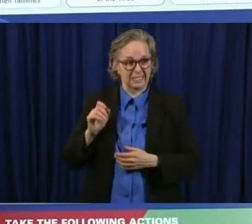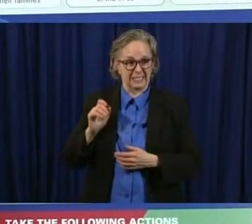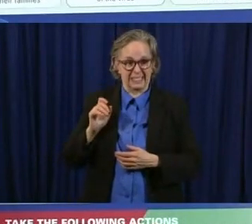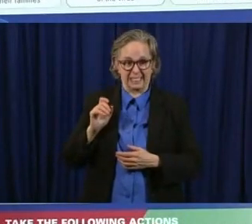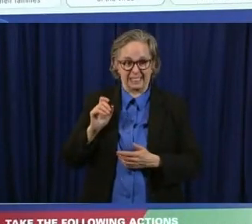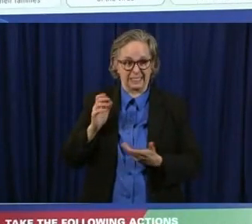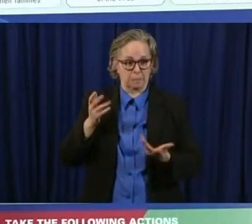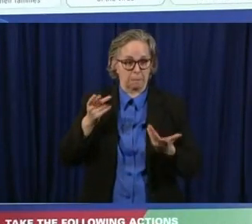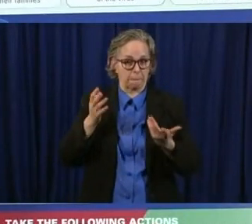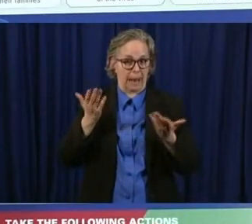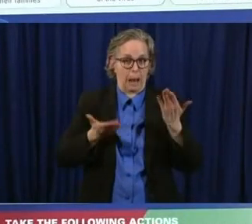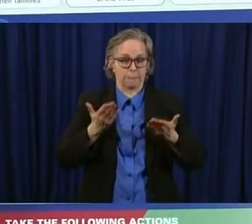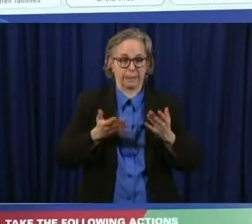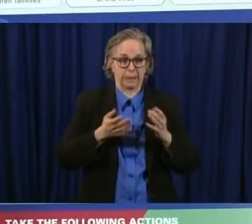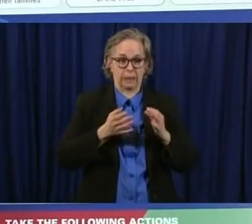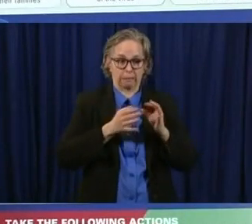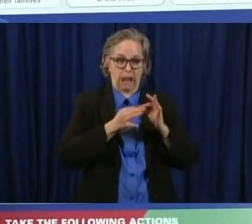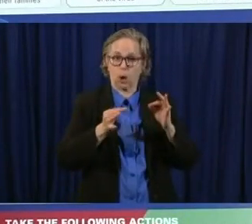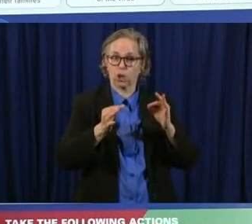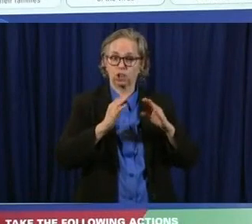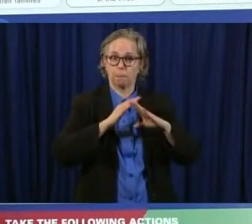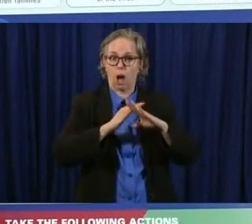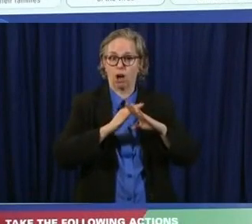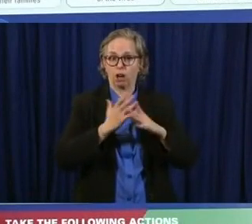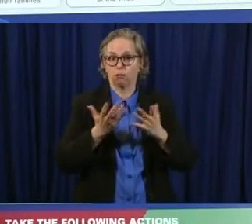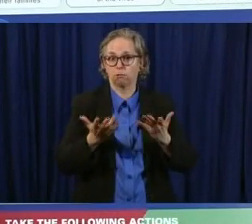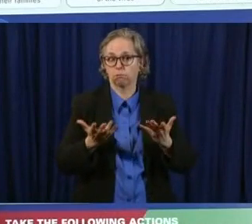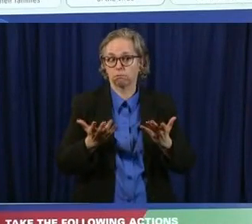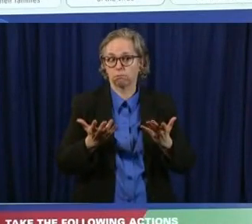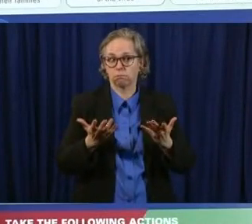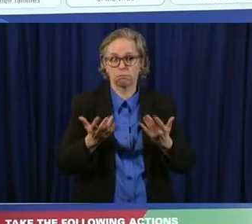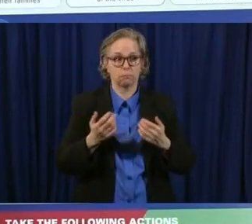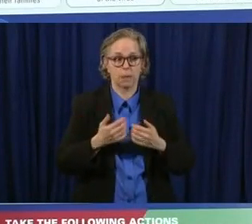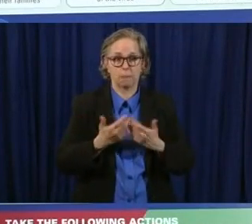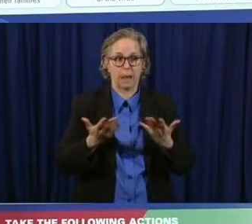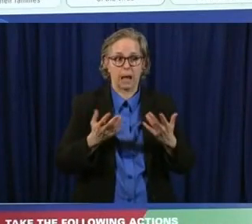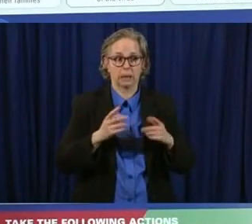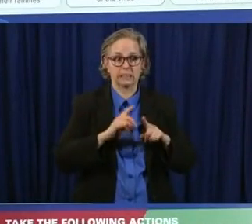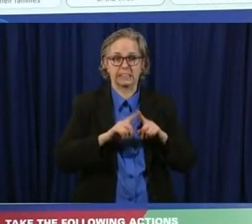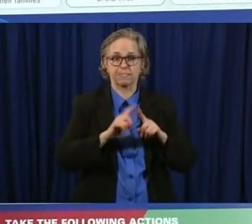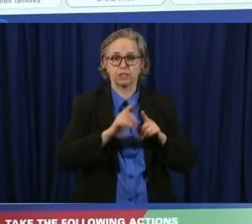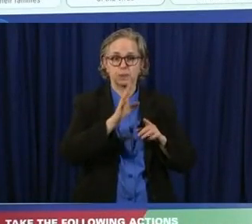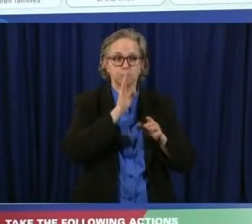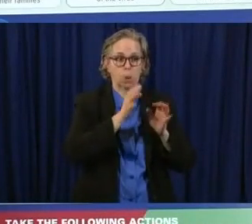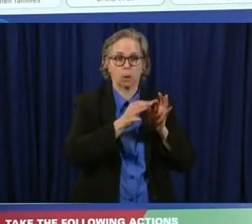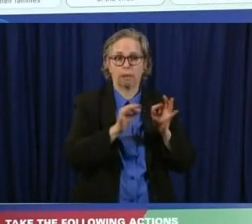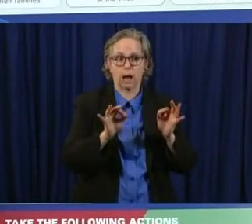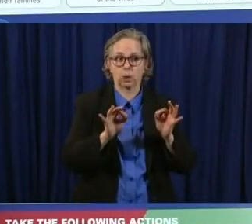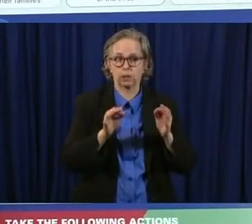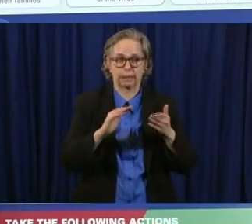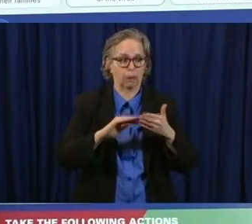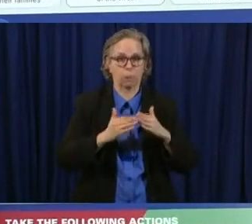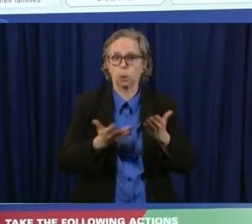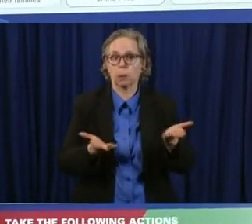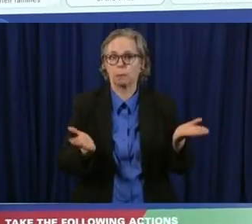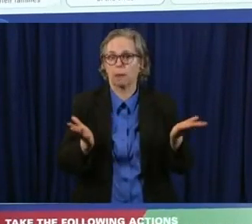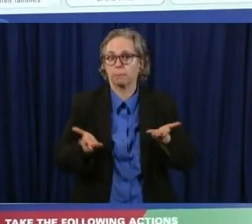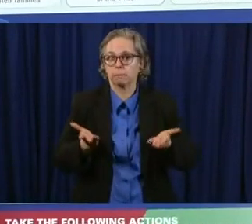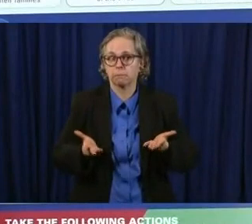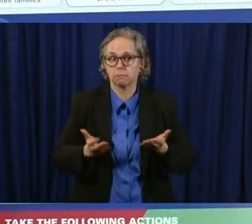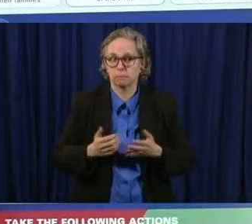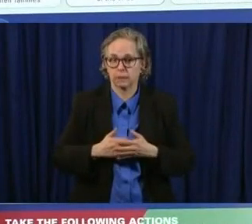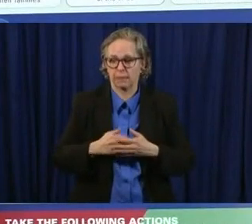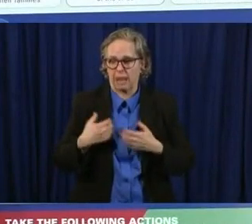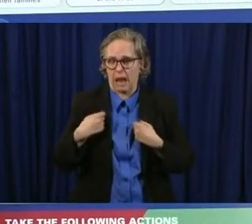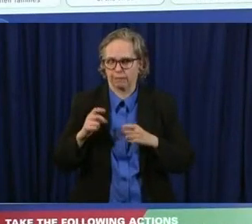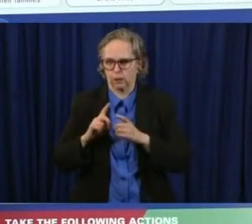situation uh if the community has number of languages spoken then the health department would certainly want and we